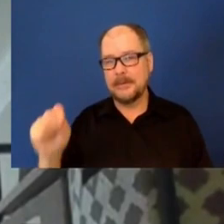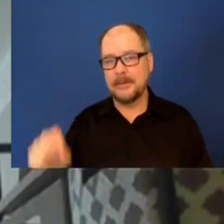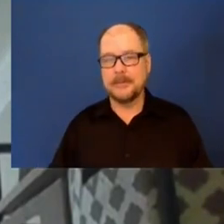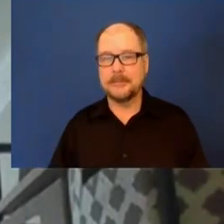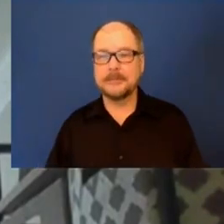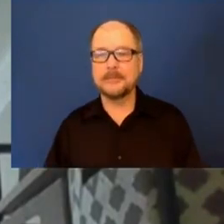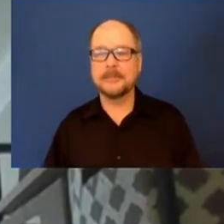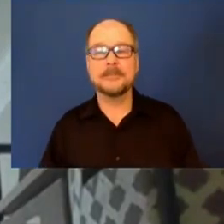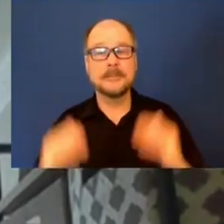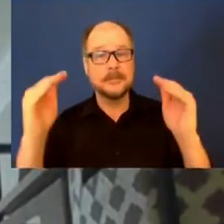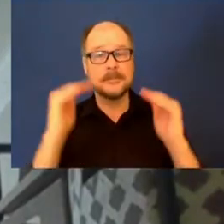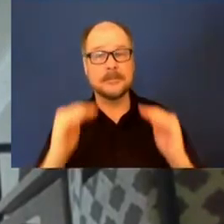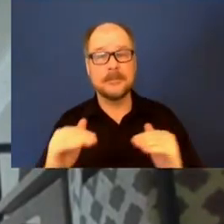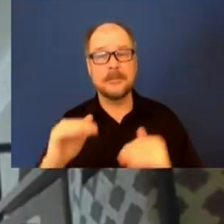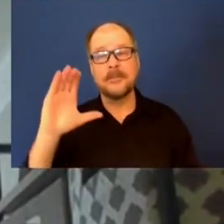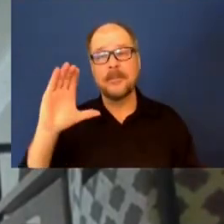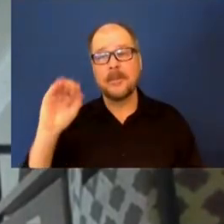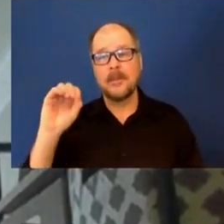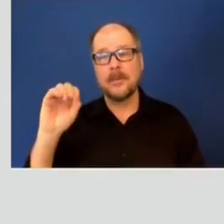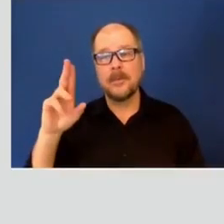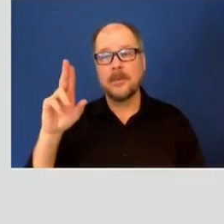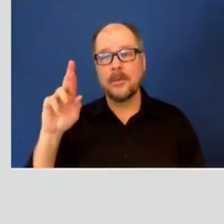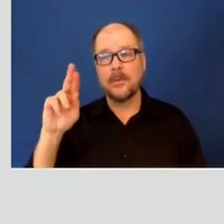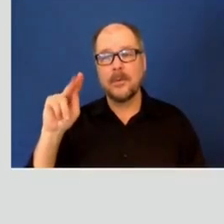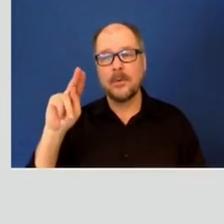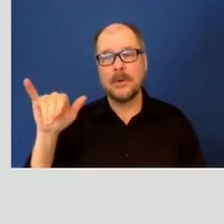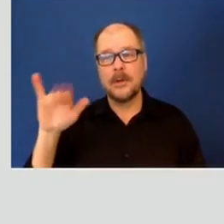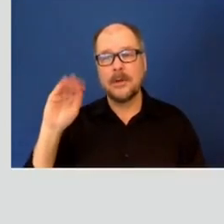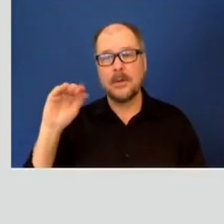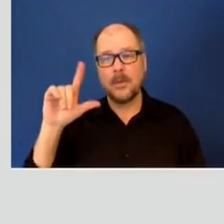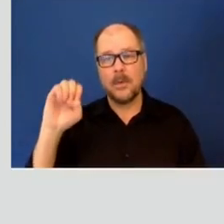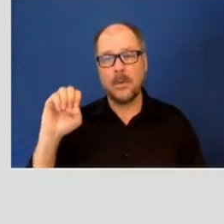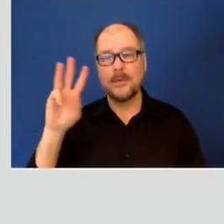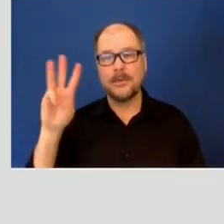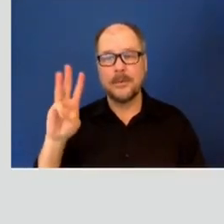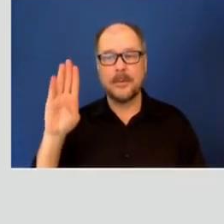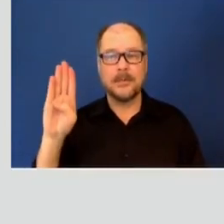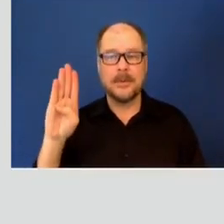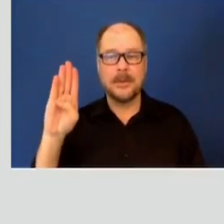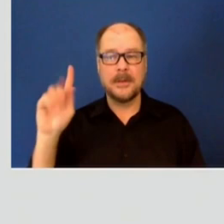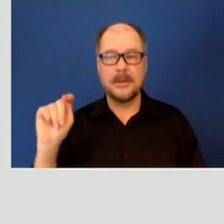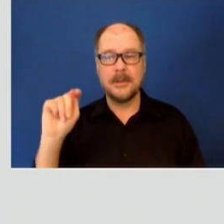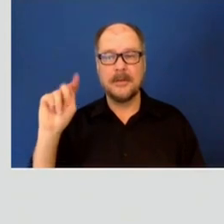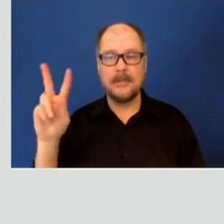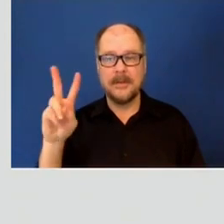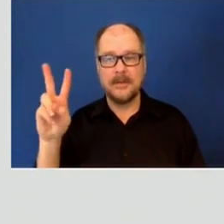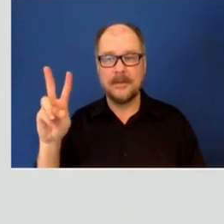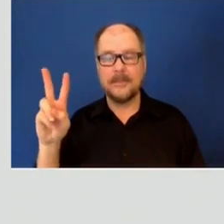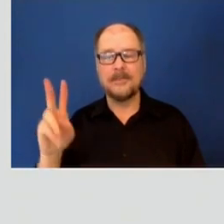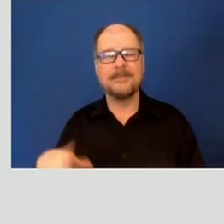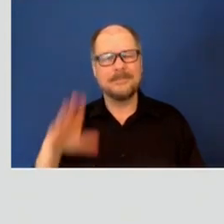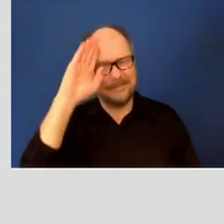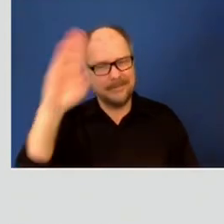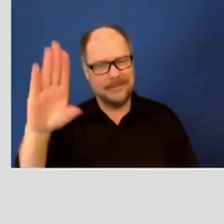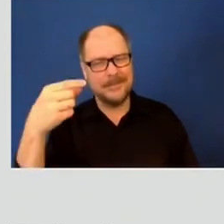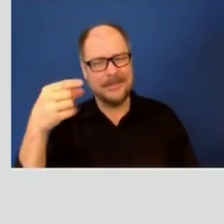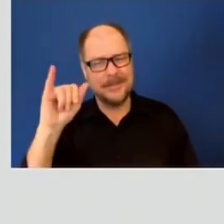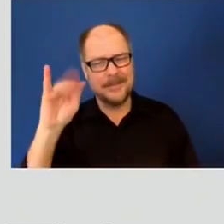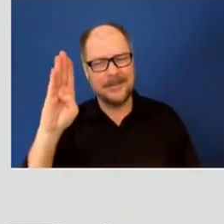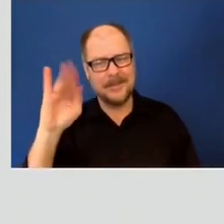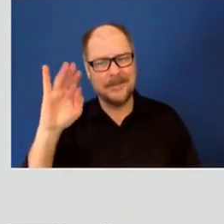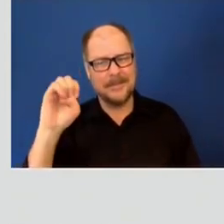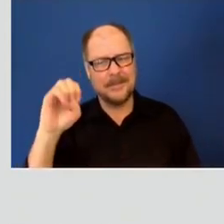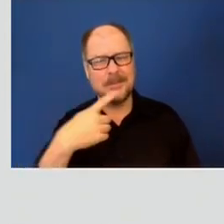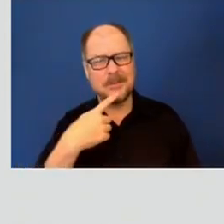Next question is Courtney Cole, WBTV. My first question, Gibby, could you clarify again, did you say 8 a.m.